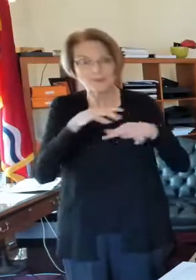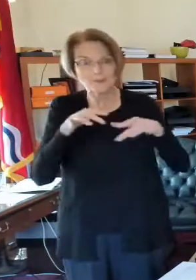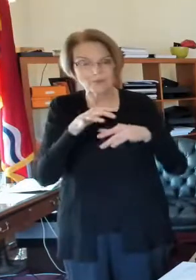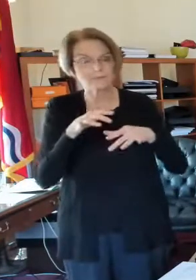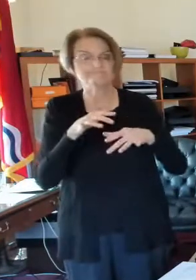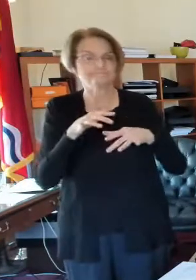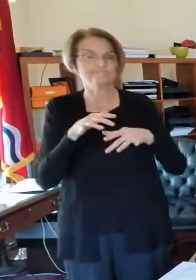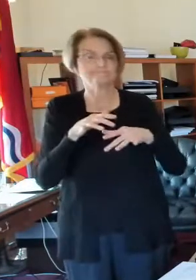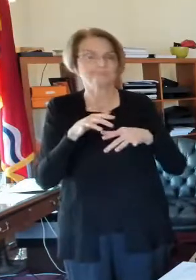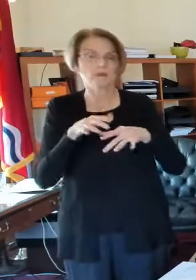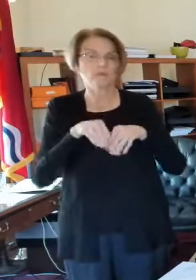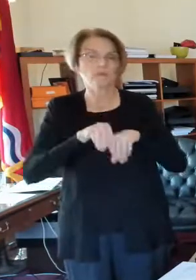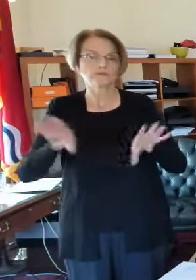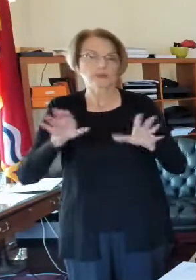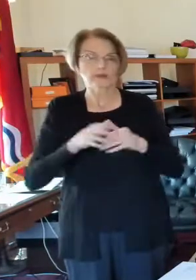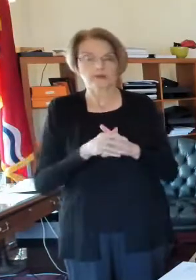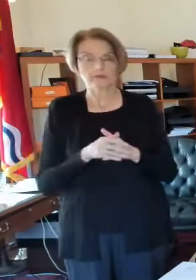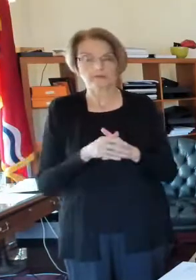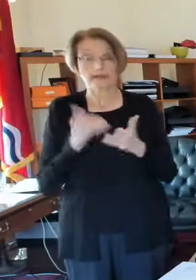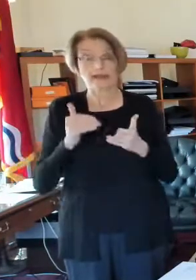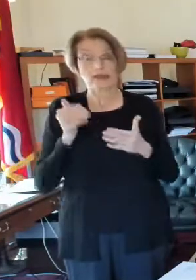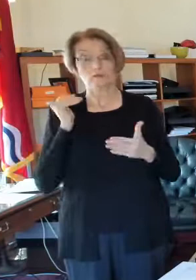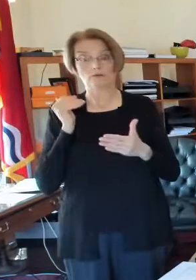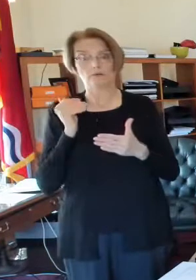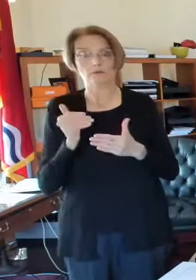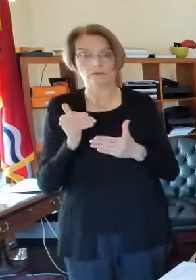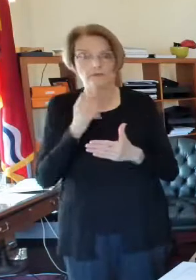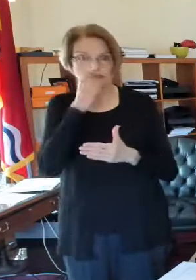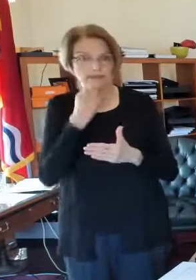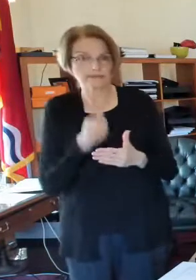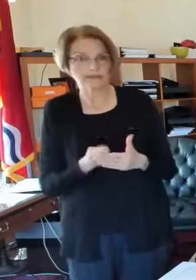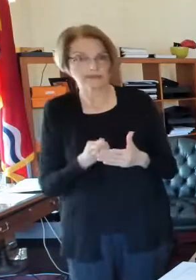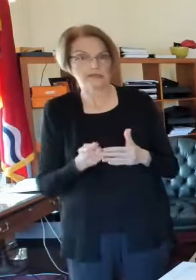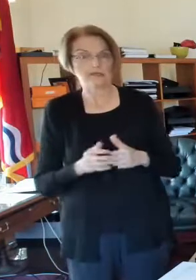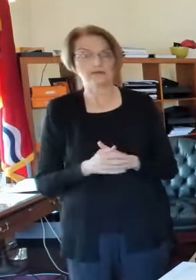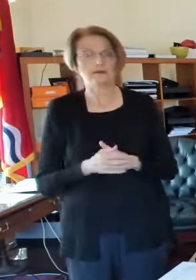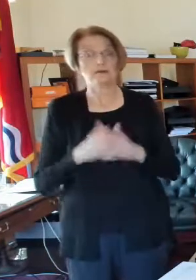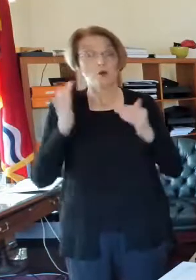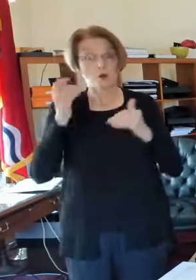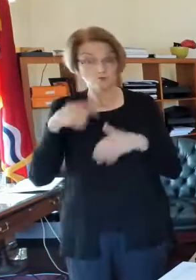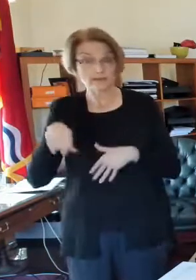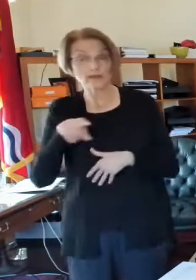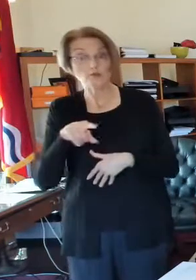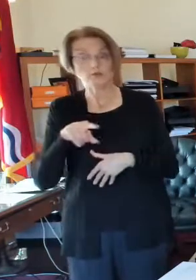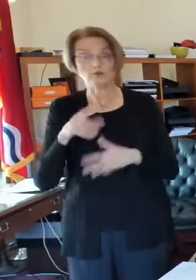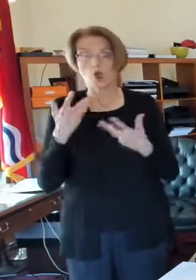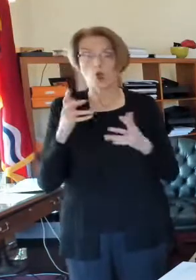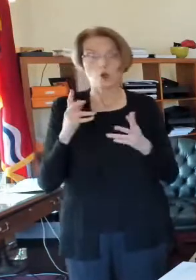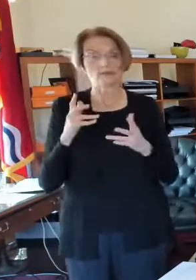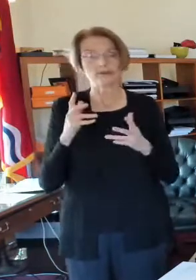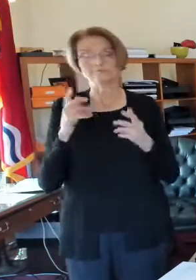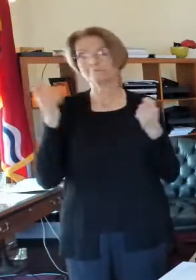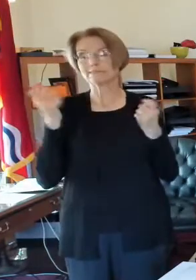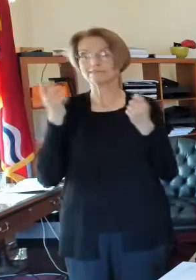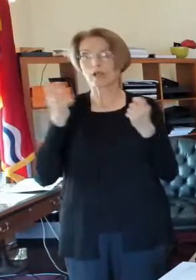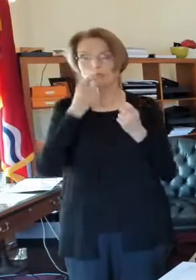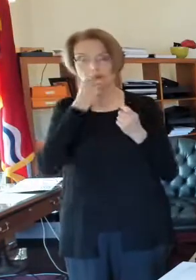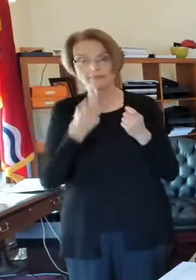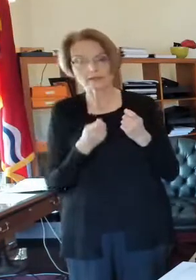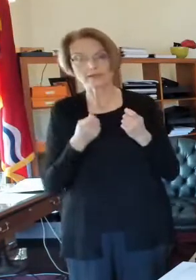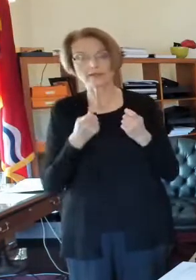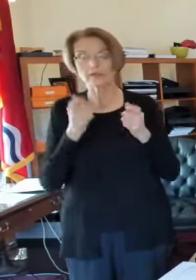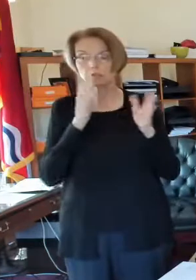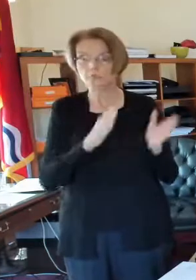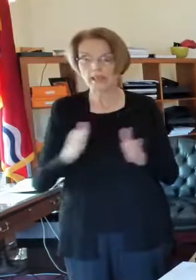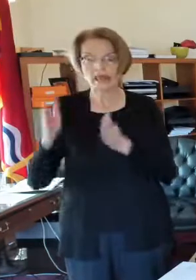headed into Thanksgiving, where hopefully you are going to be celebrating Thanksgiving this